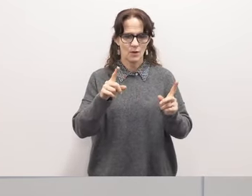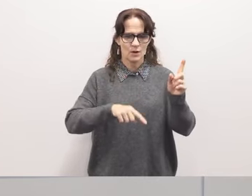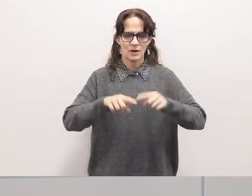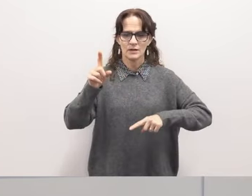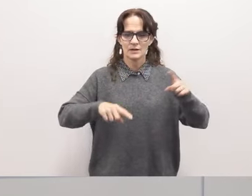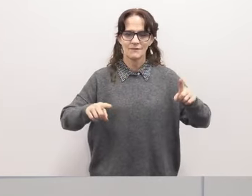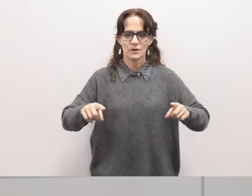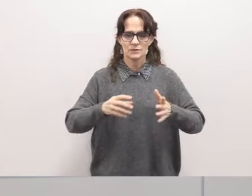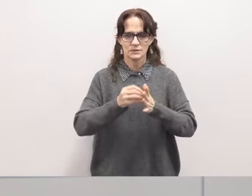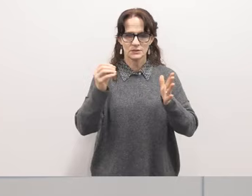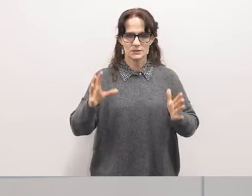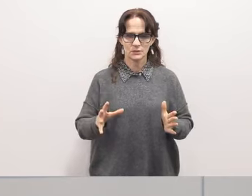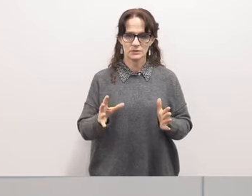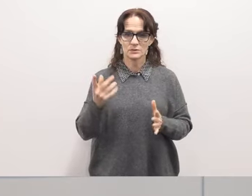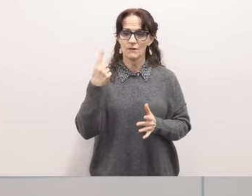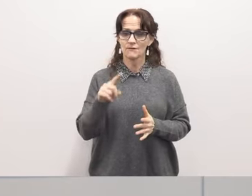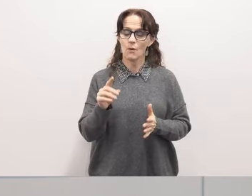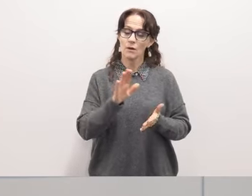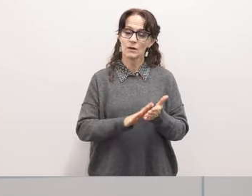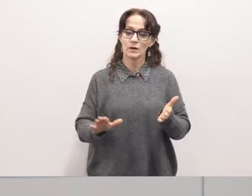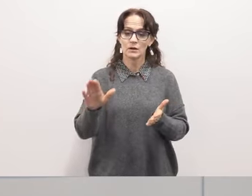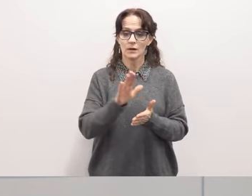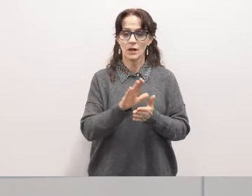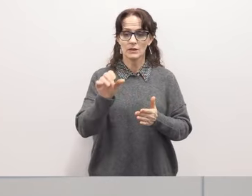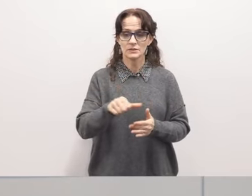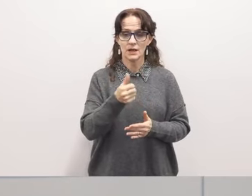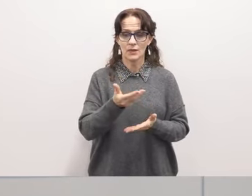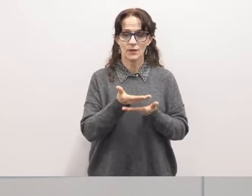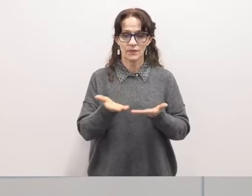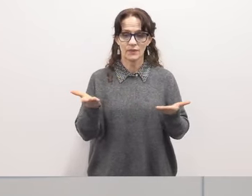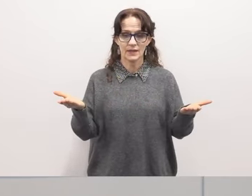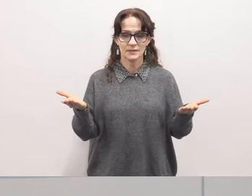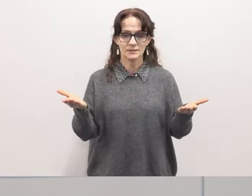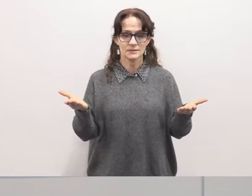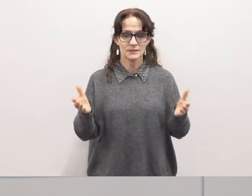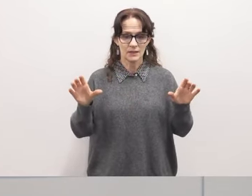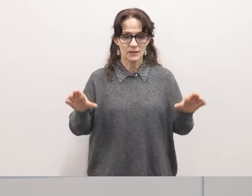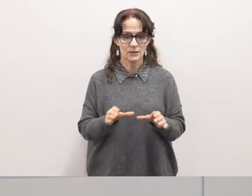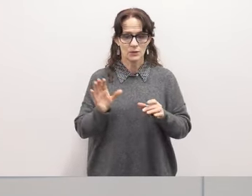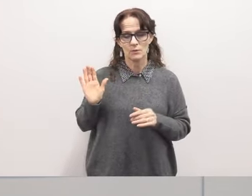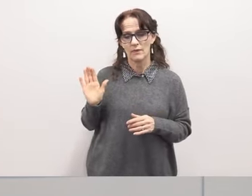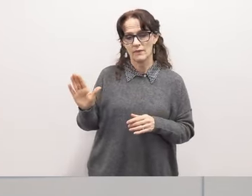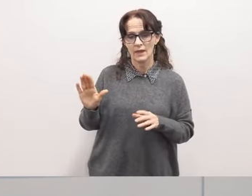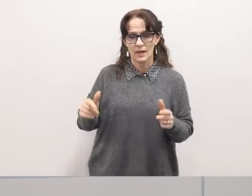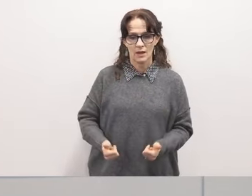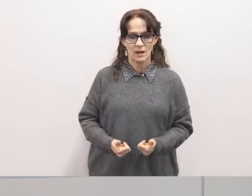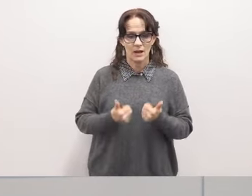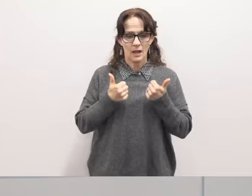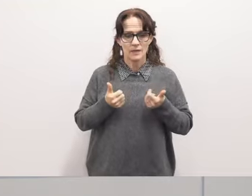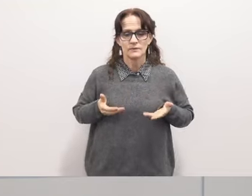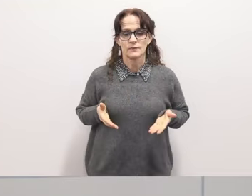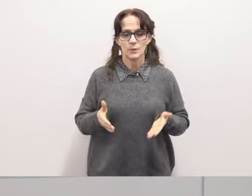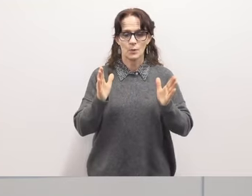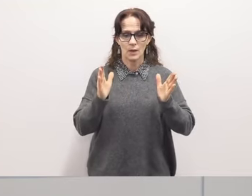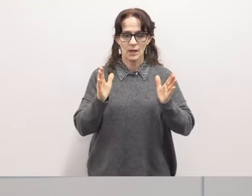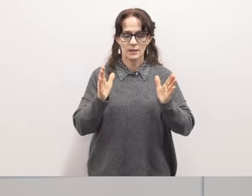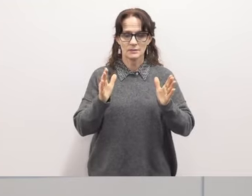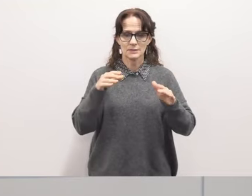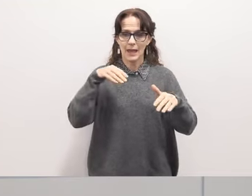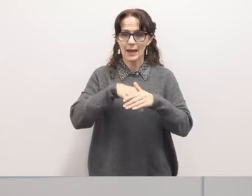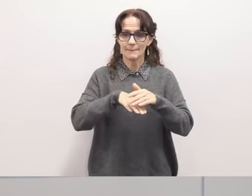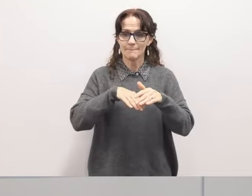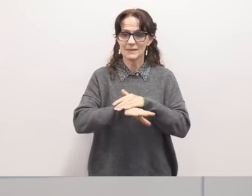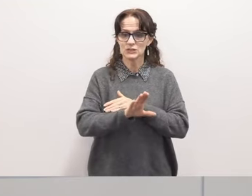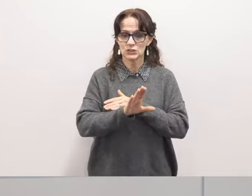students for uh college and other things that they can do in their lives and the ways that admissions and